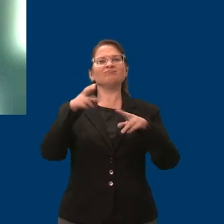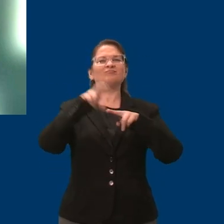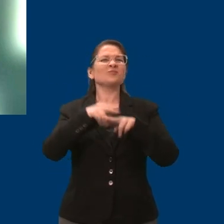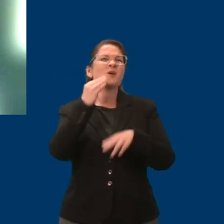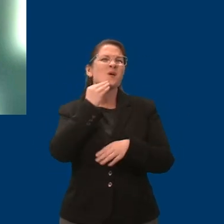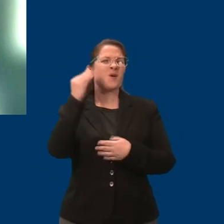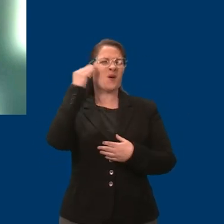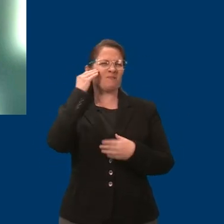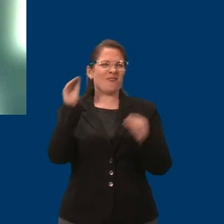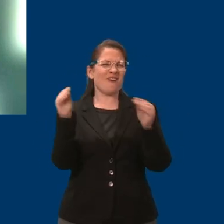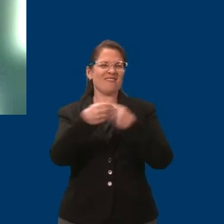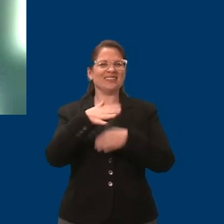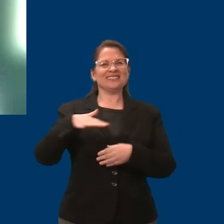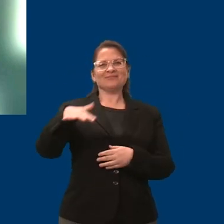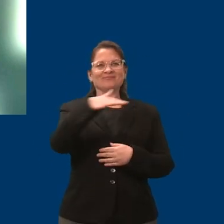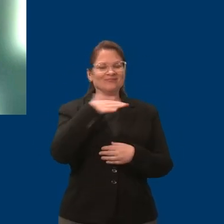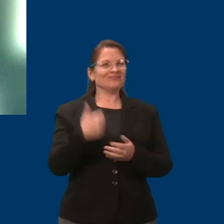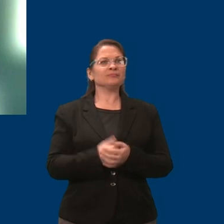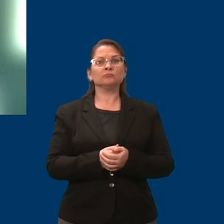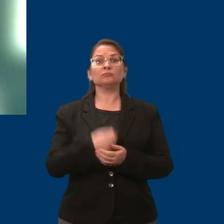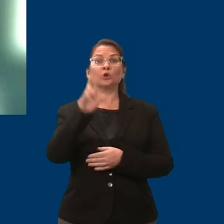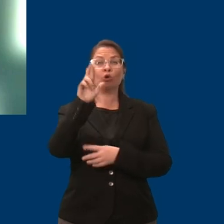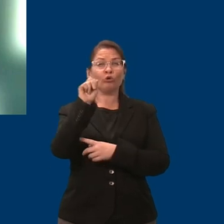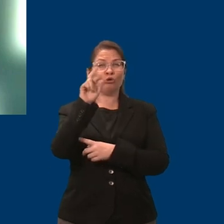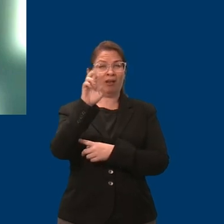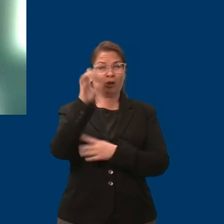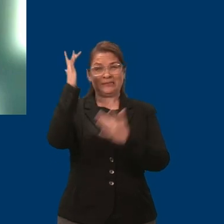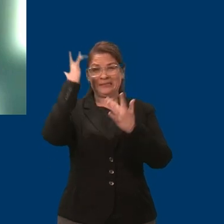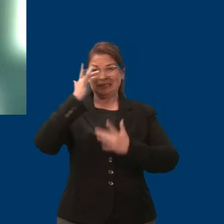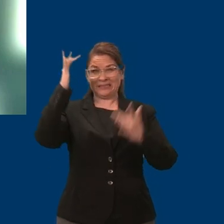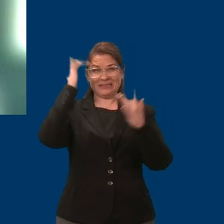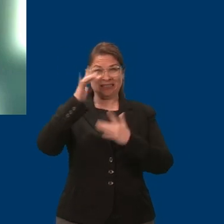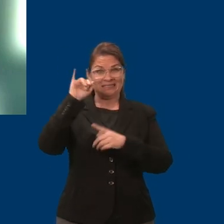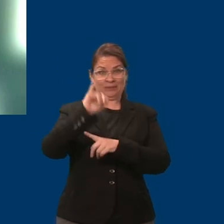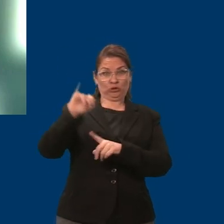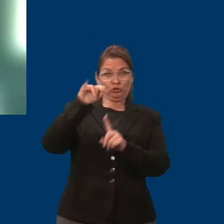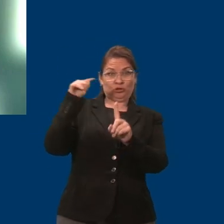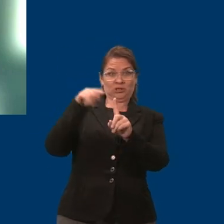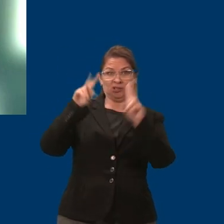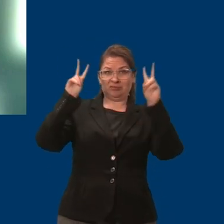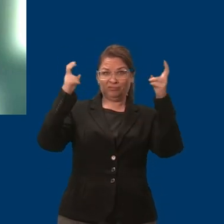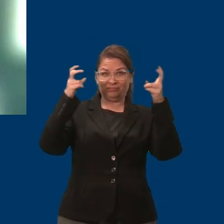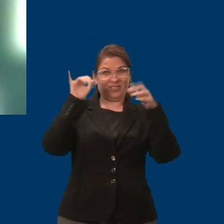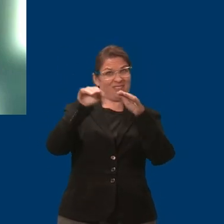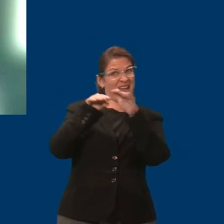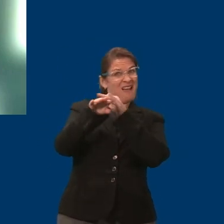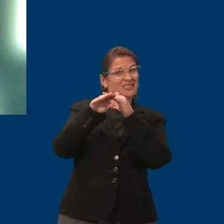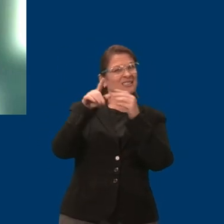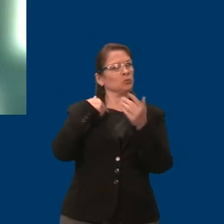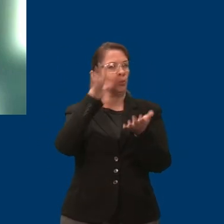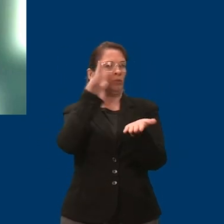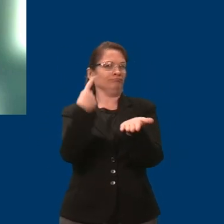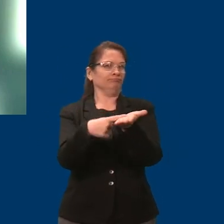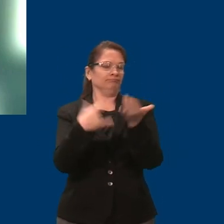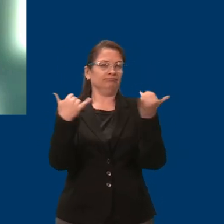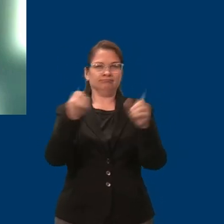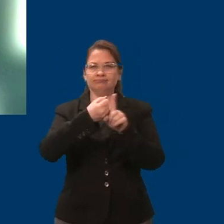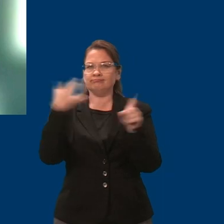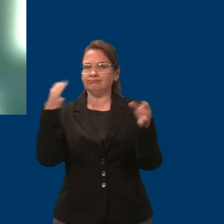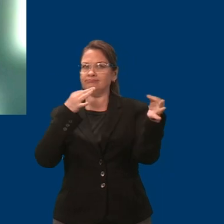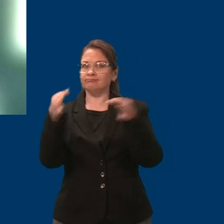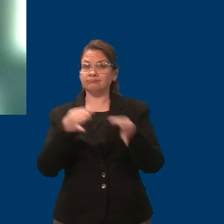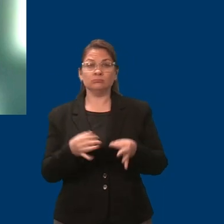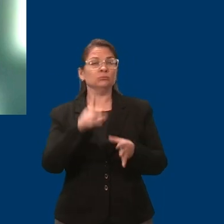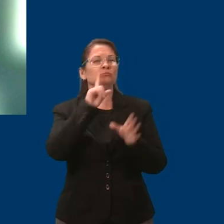Rare Disease Insurance Access is our first segment today. This important conversation features Leo's mom